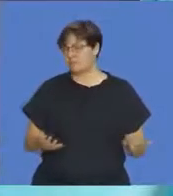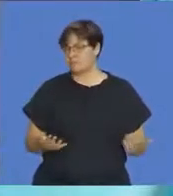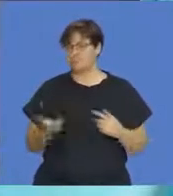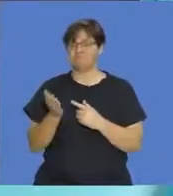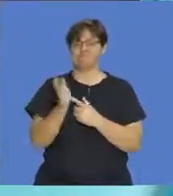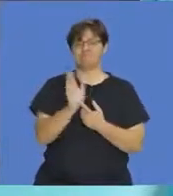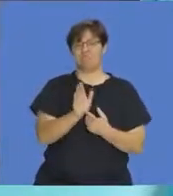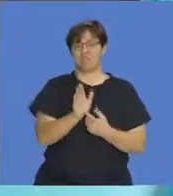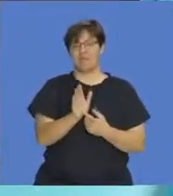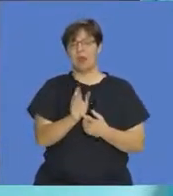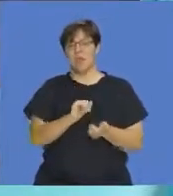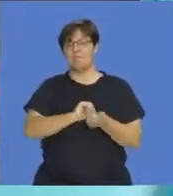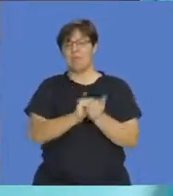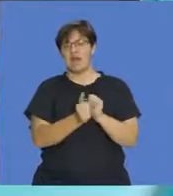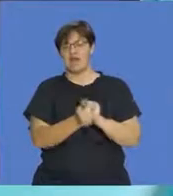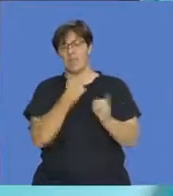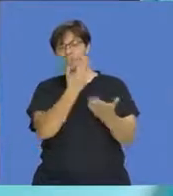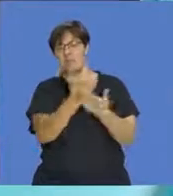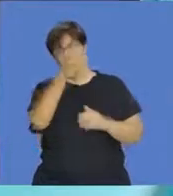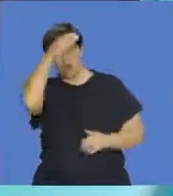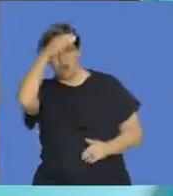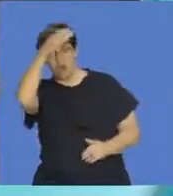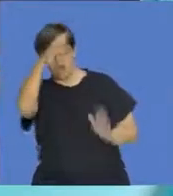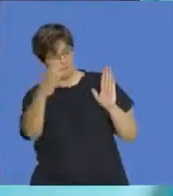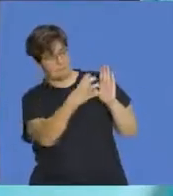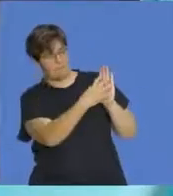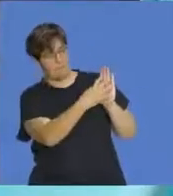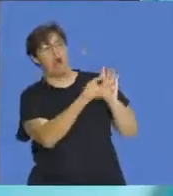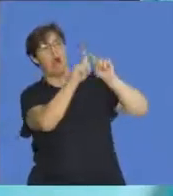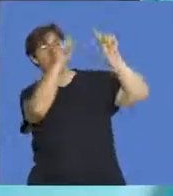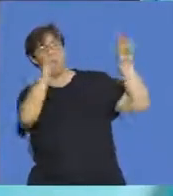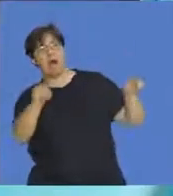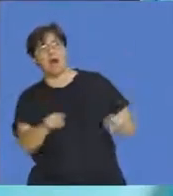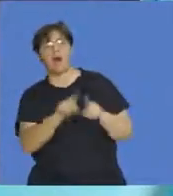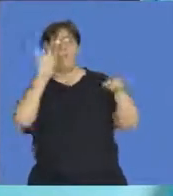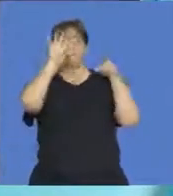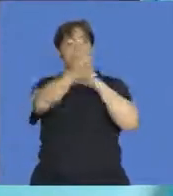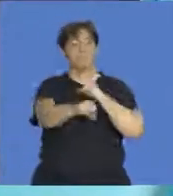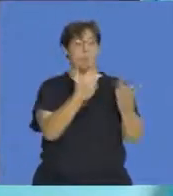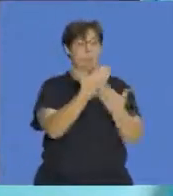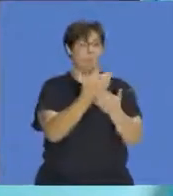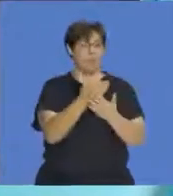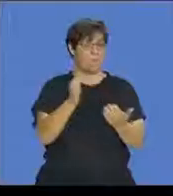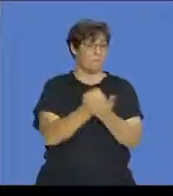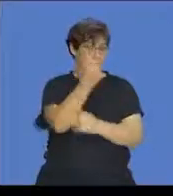big picture idea by going through a concept map of all you need to know about probability.